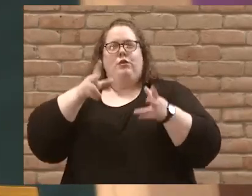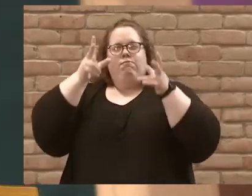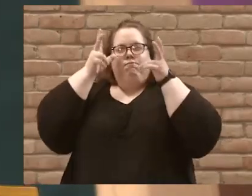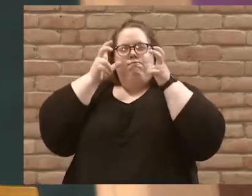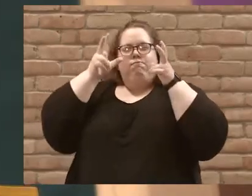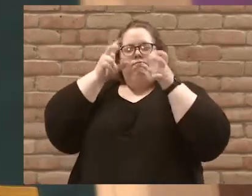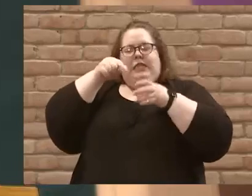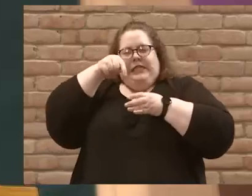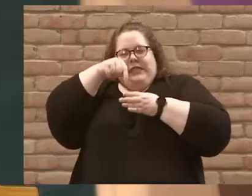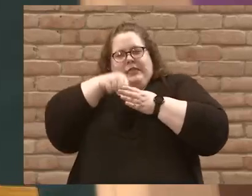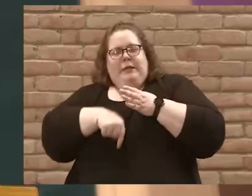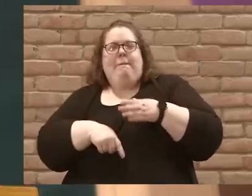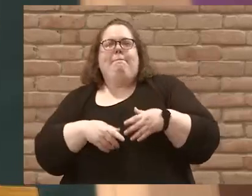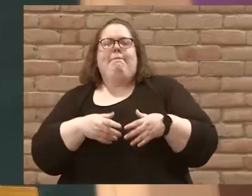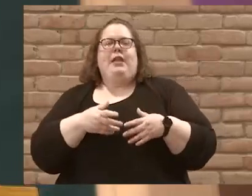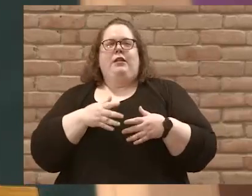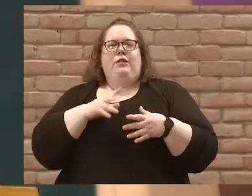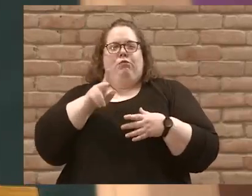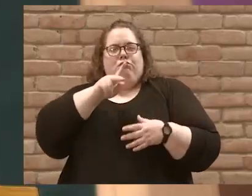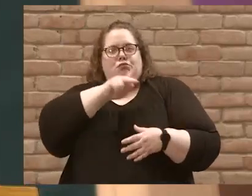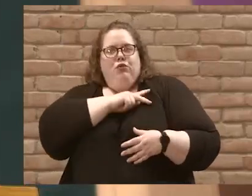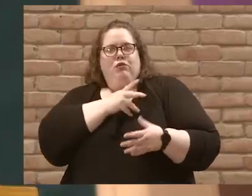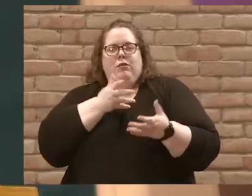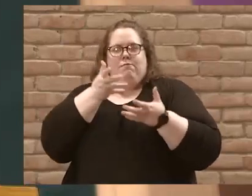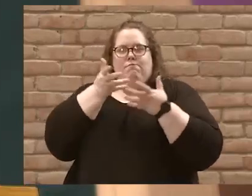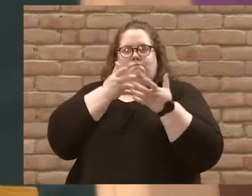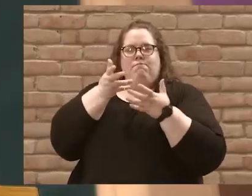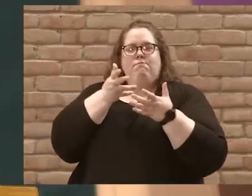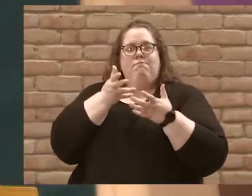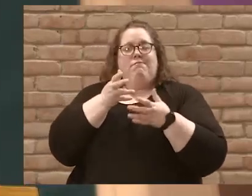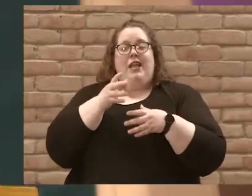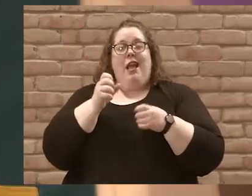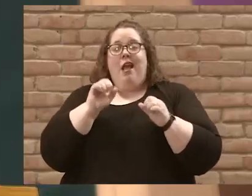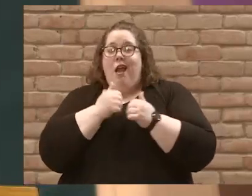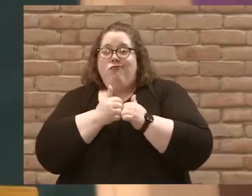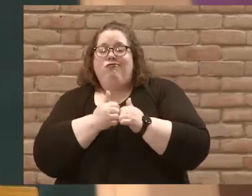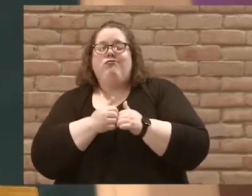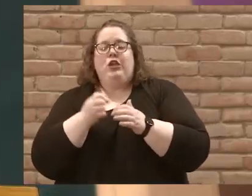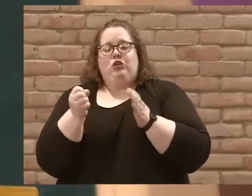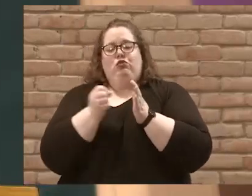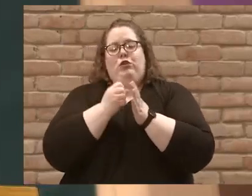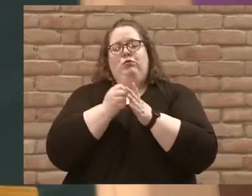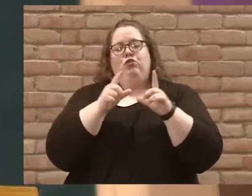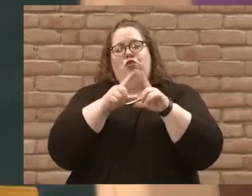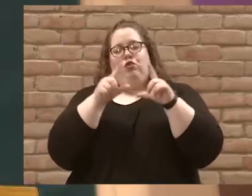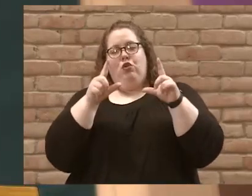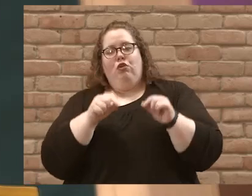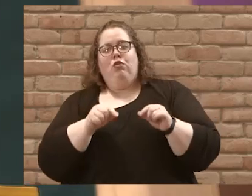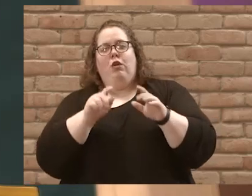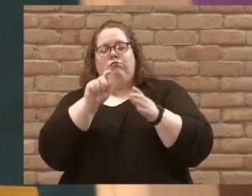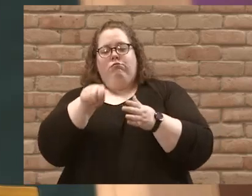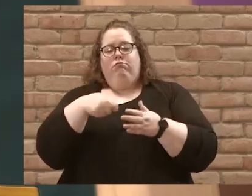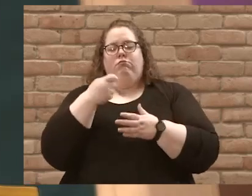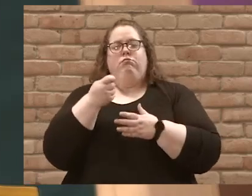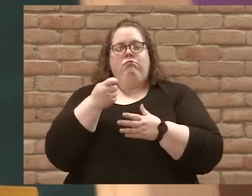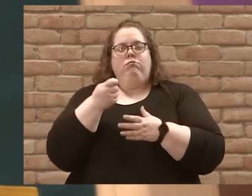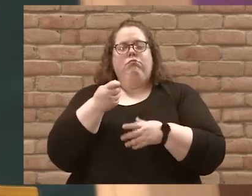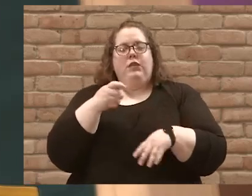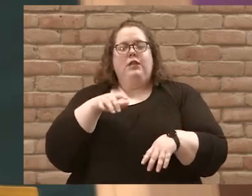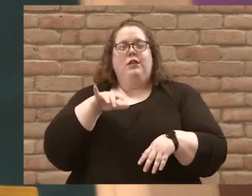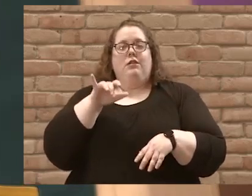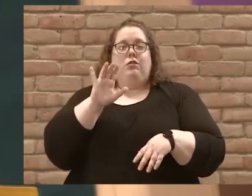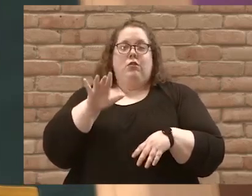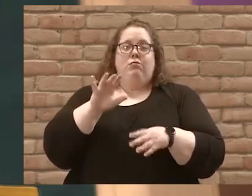step by uploading our Scripture card. Again, you can find that in the chat, or by getting out your device and pointing it at the QR